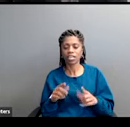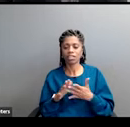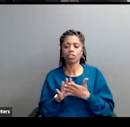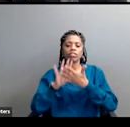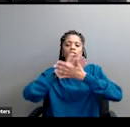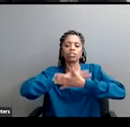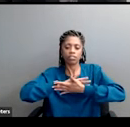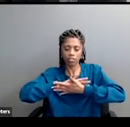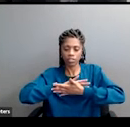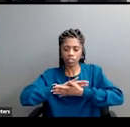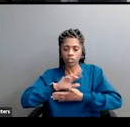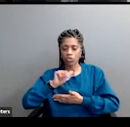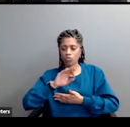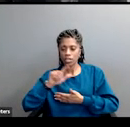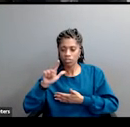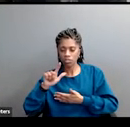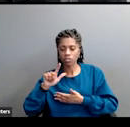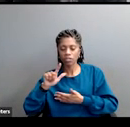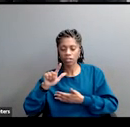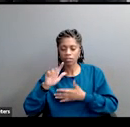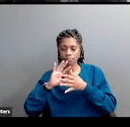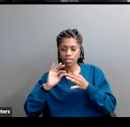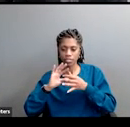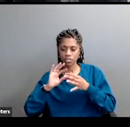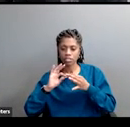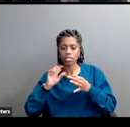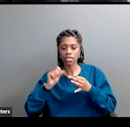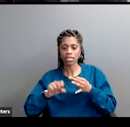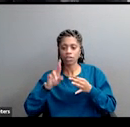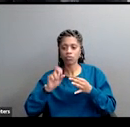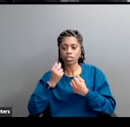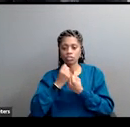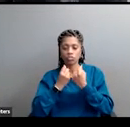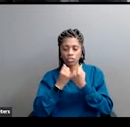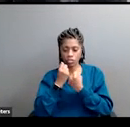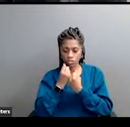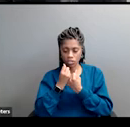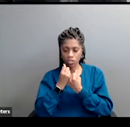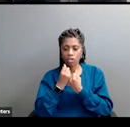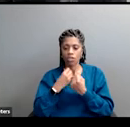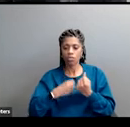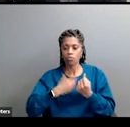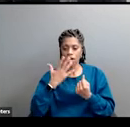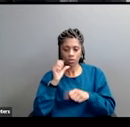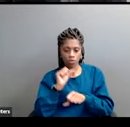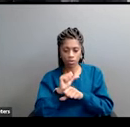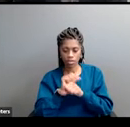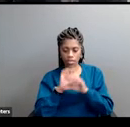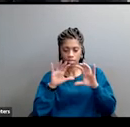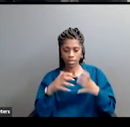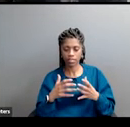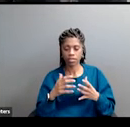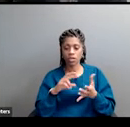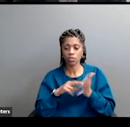restructure American electoral politics, can realign the white working class, shifting them from one